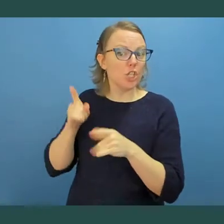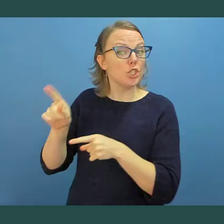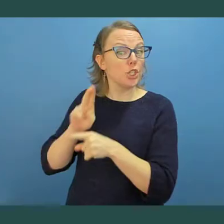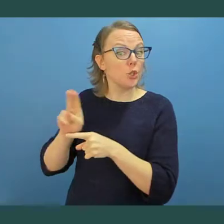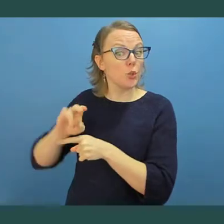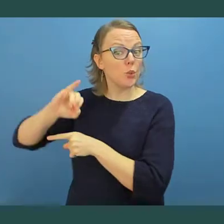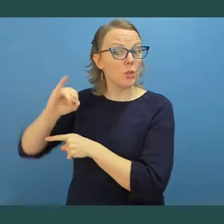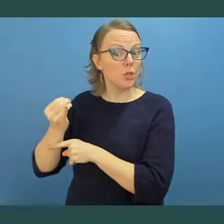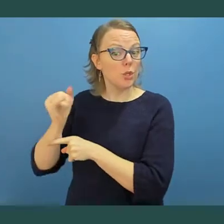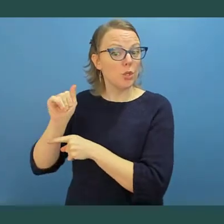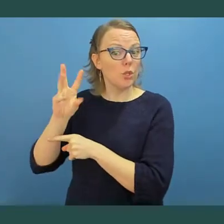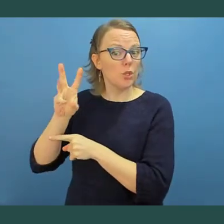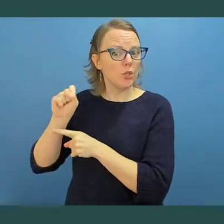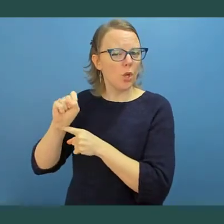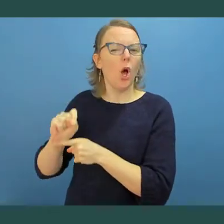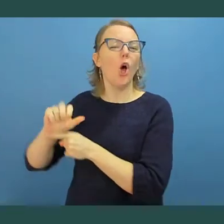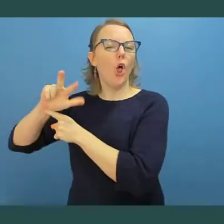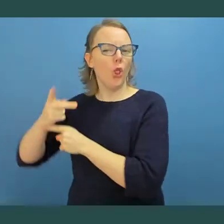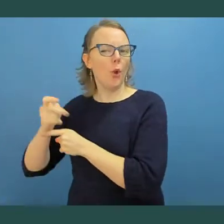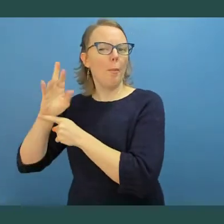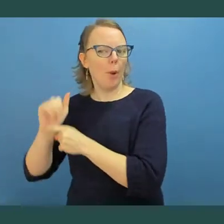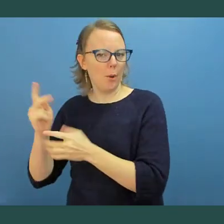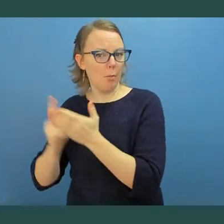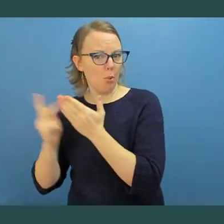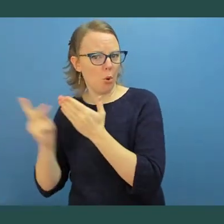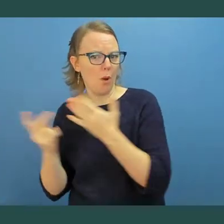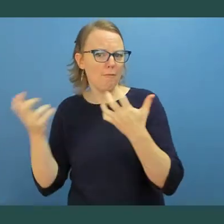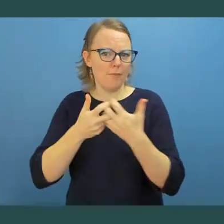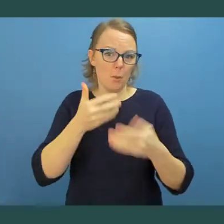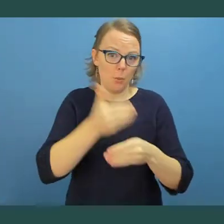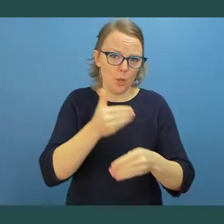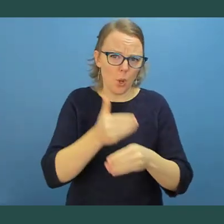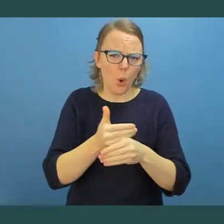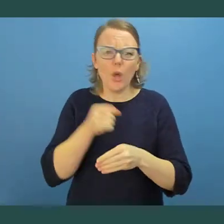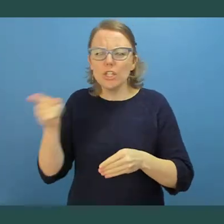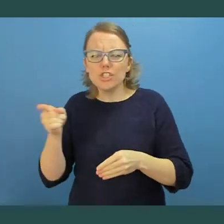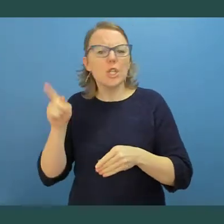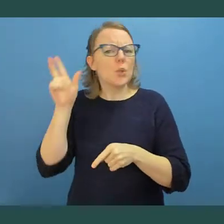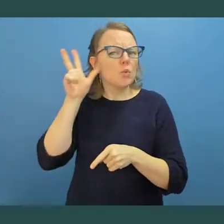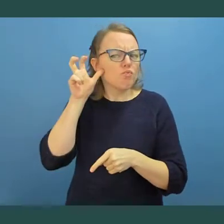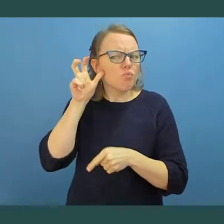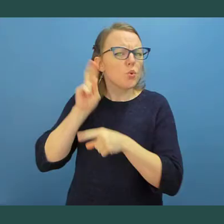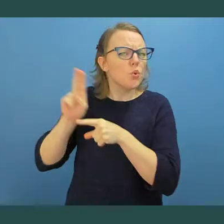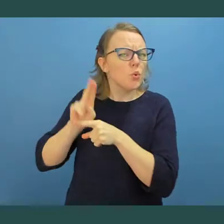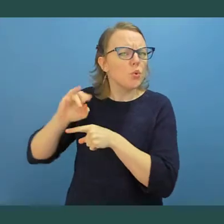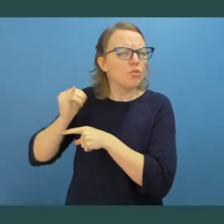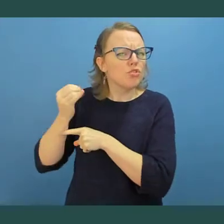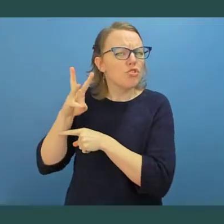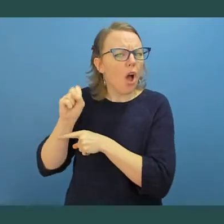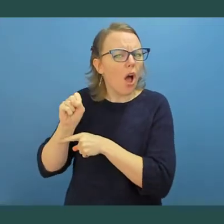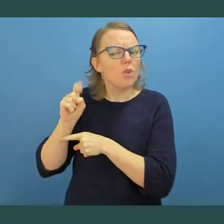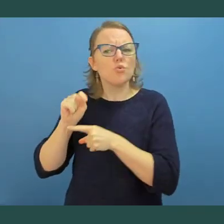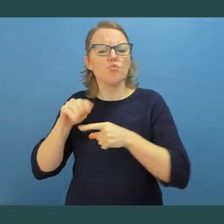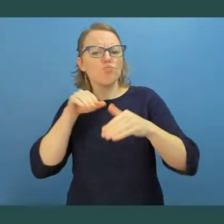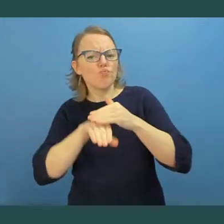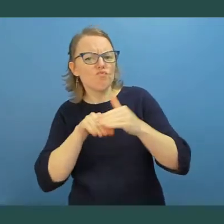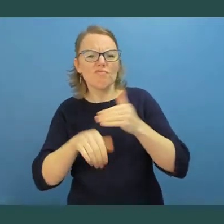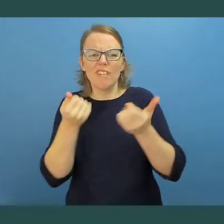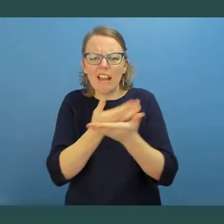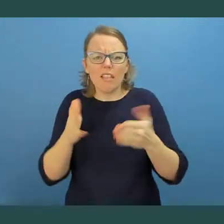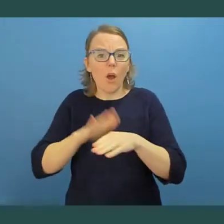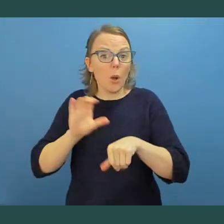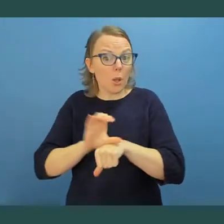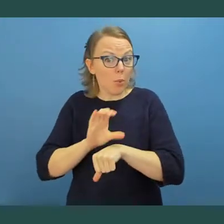Sumitra to hear everything on the screen as she navigates. She uses JAWS to help code, read and edit documents and emails, and much more.